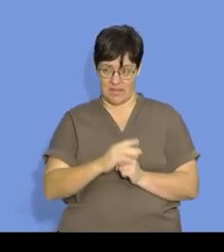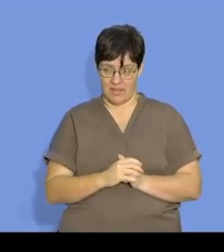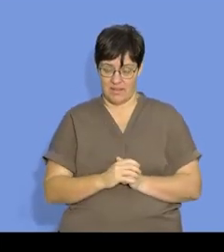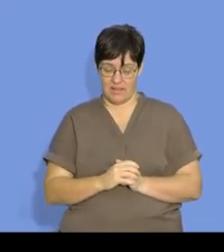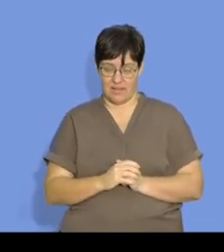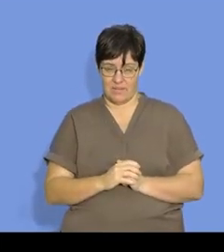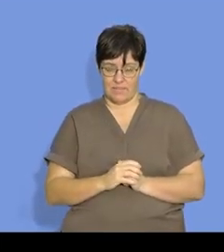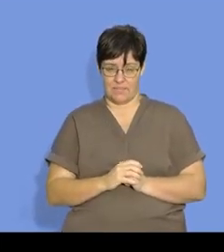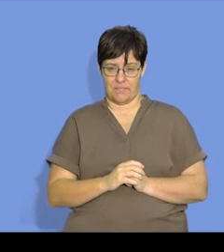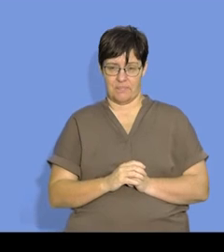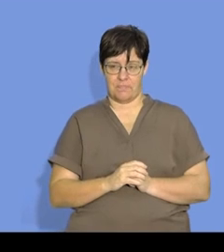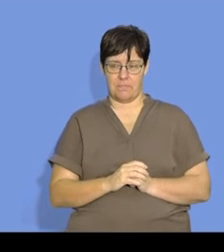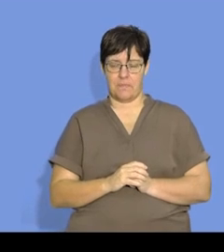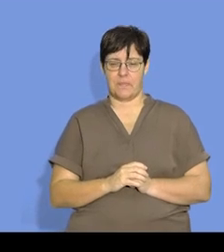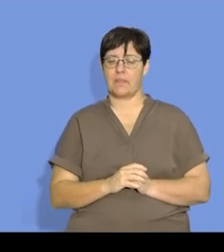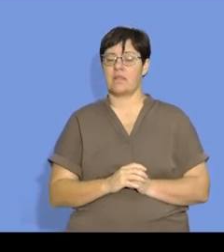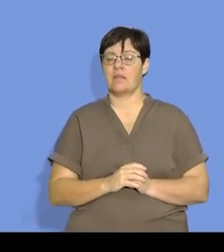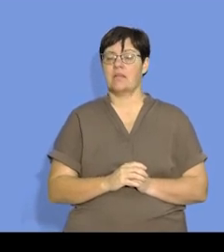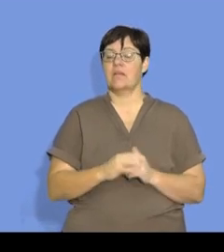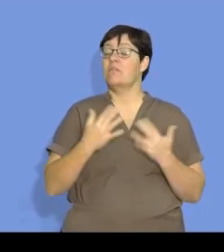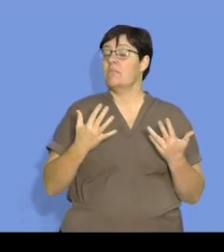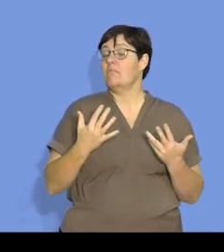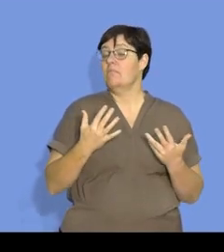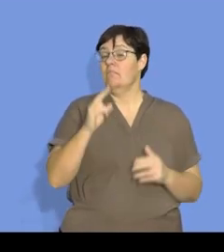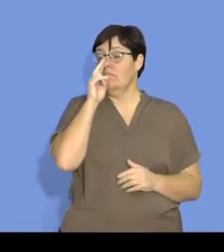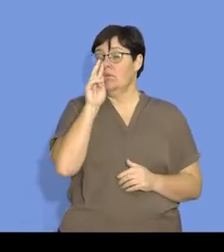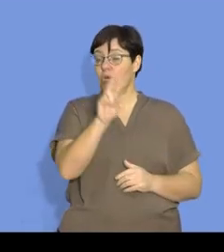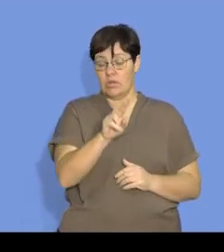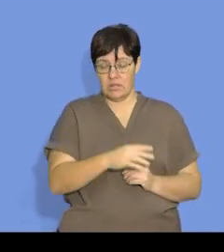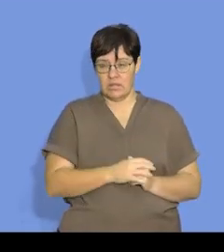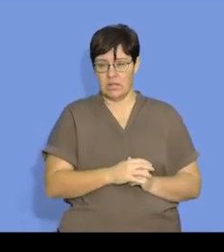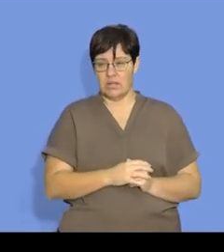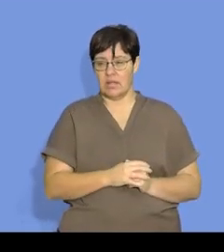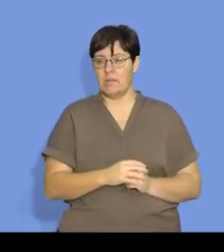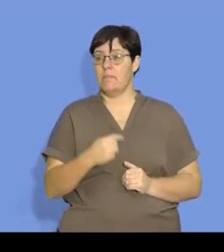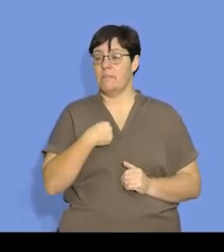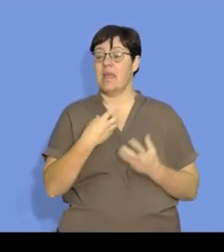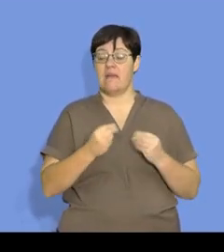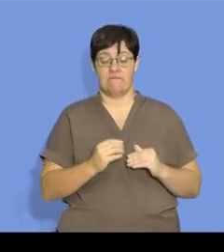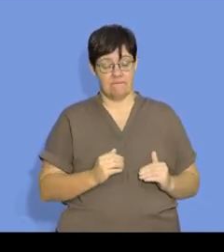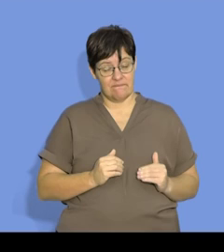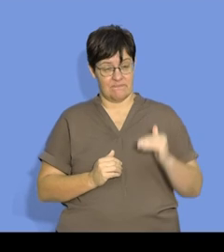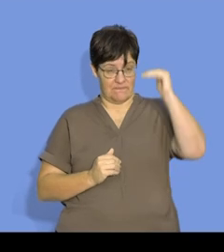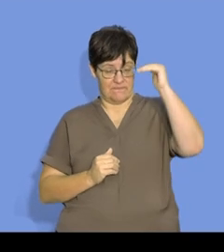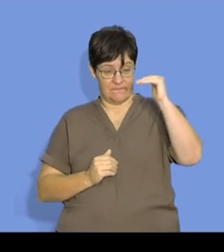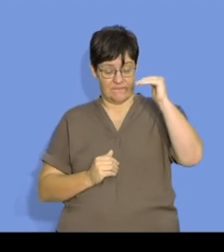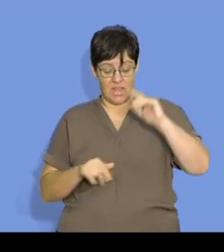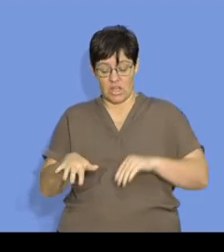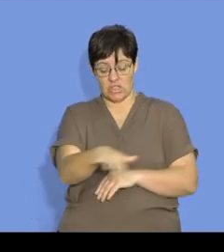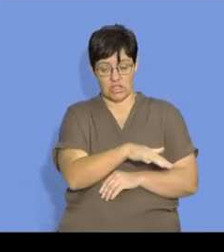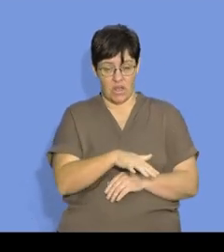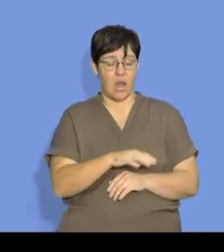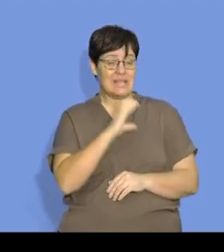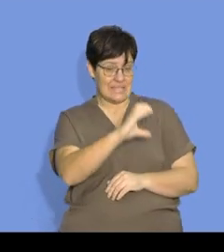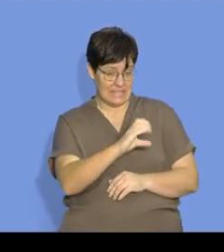a specific or a given volume. So, if we can look at that, as soon as I increase my surface